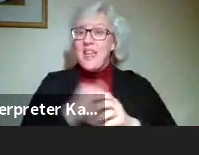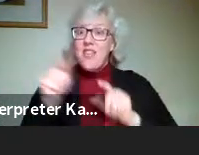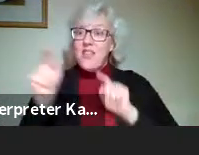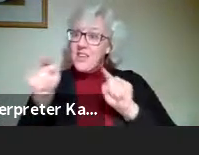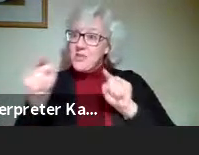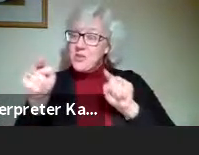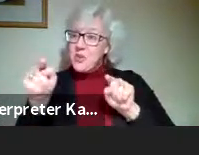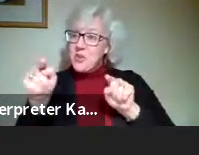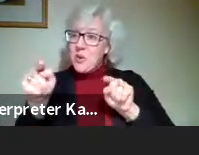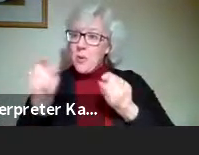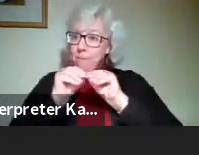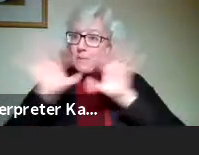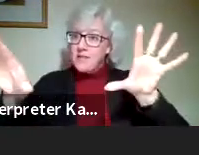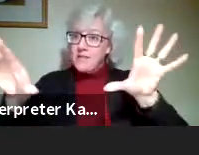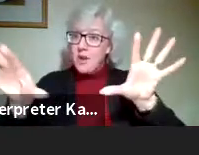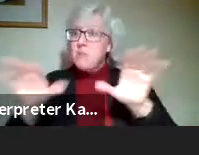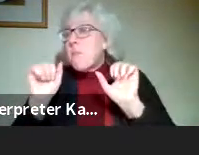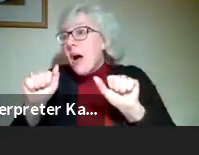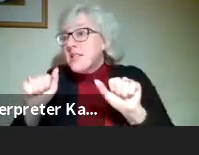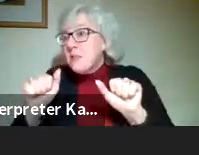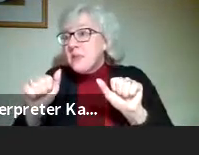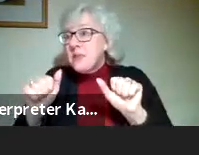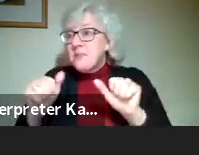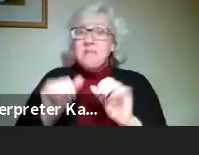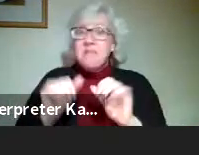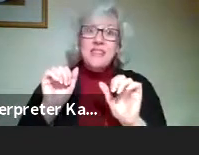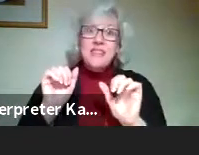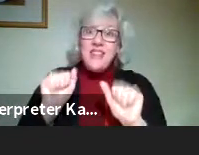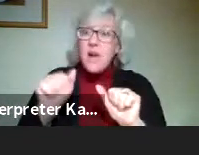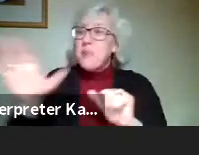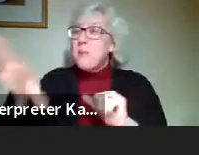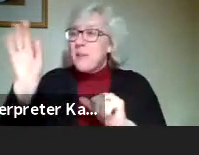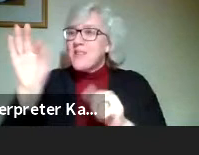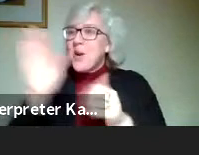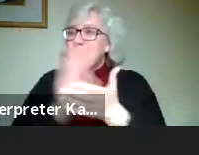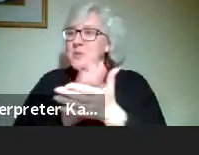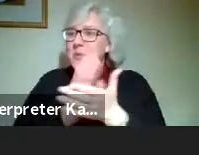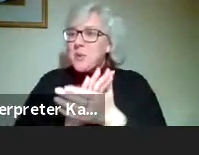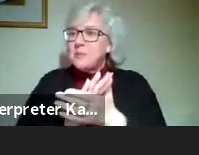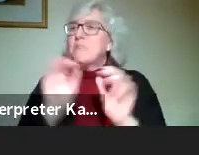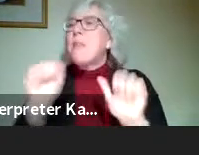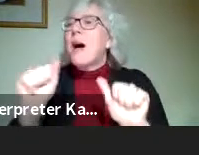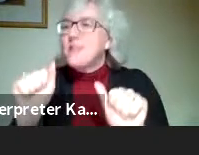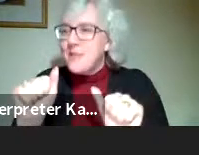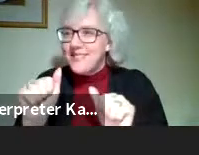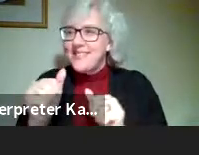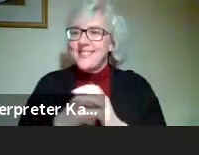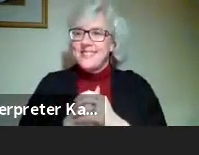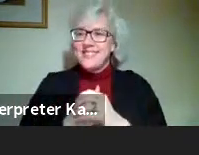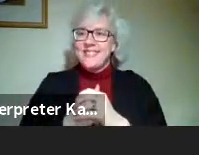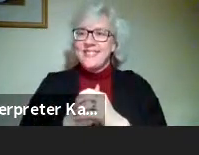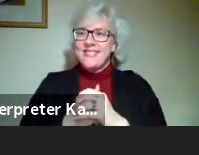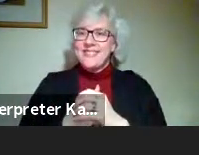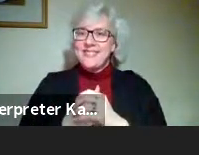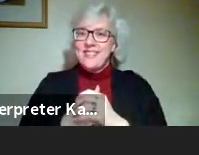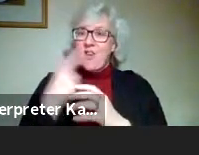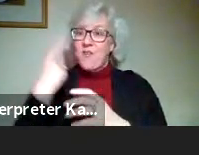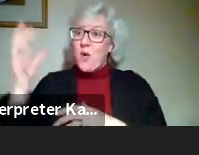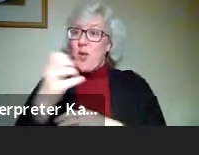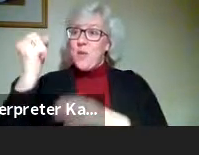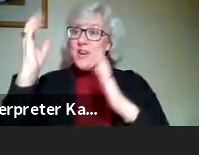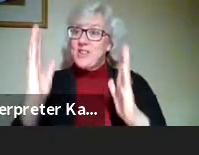mailed out or possibly it could be a campus pickup could be arranged for the winners.